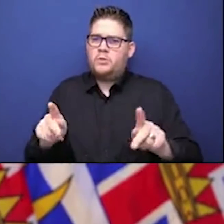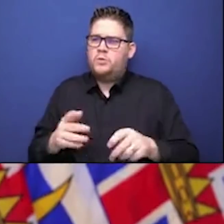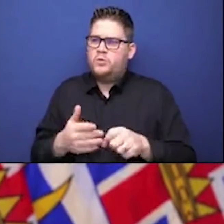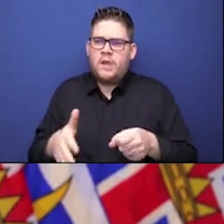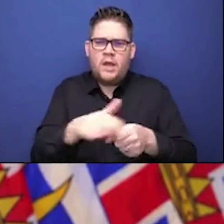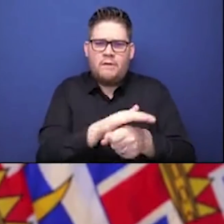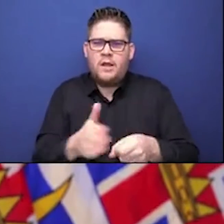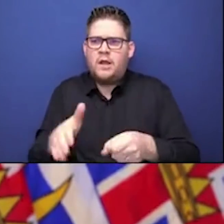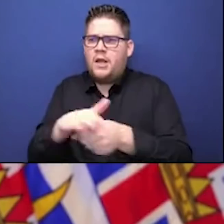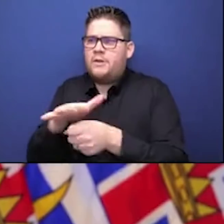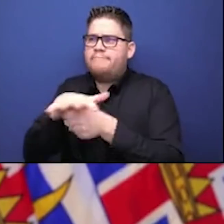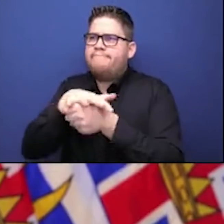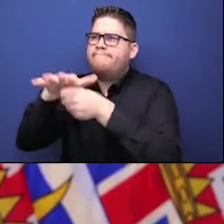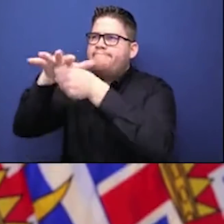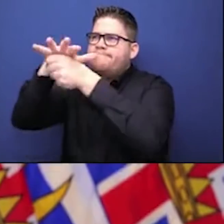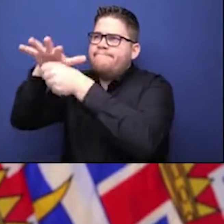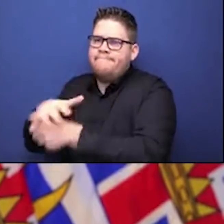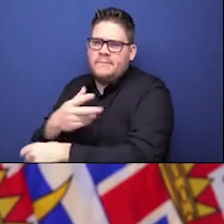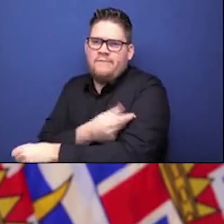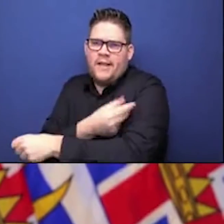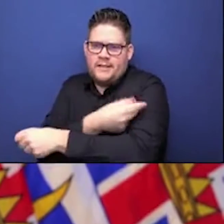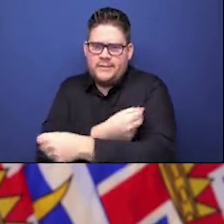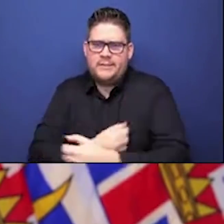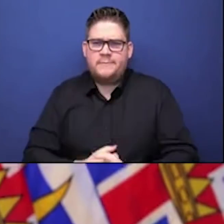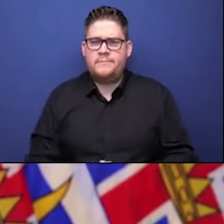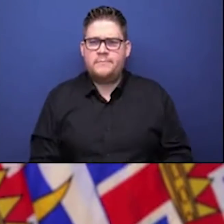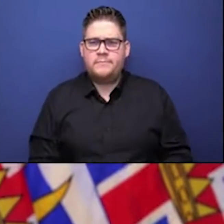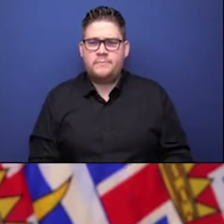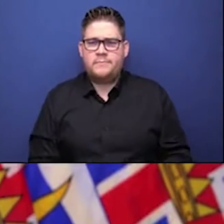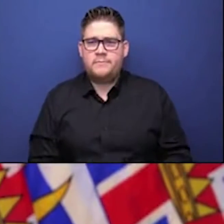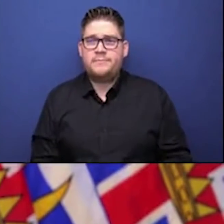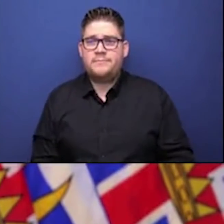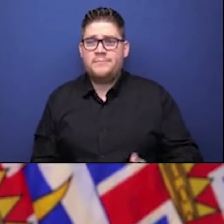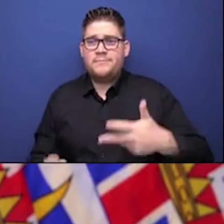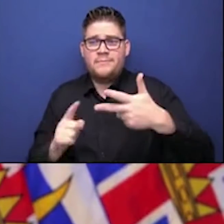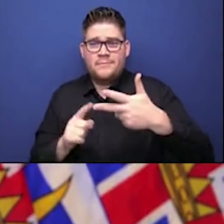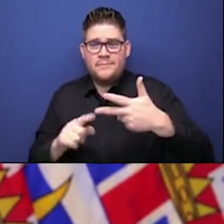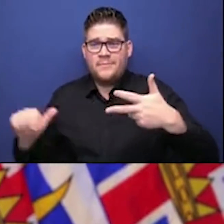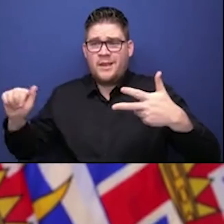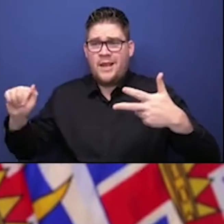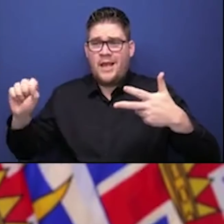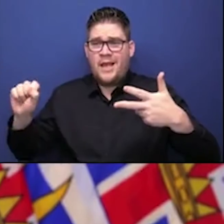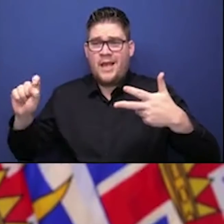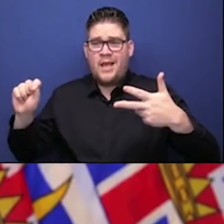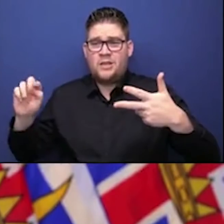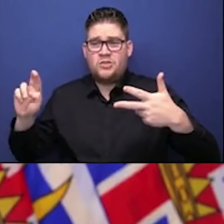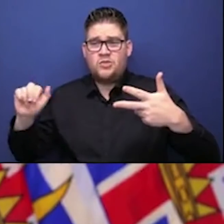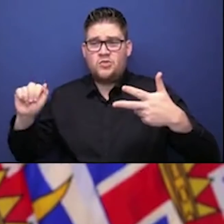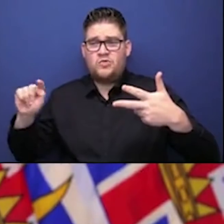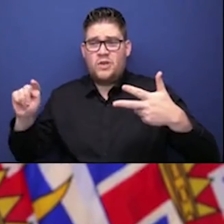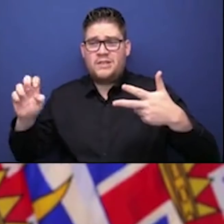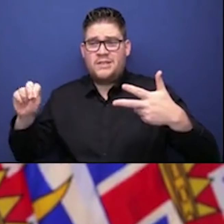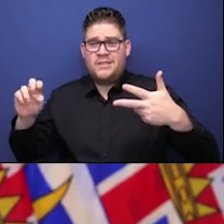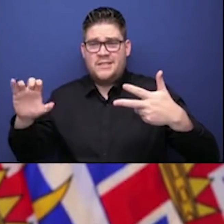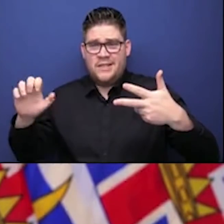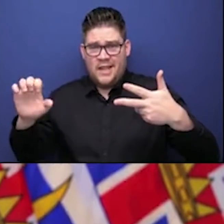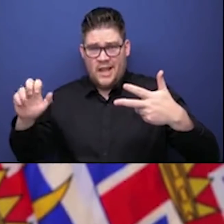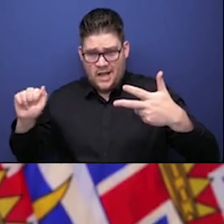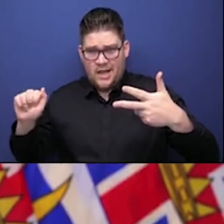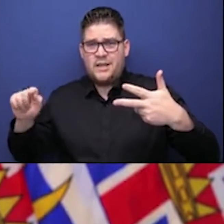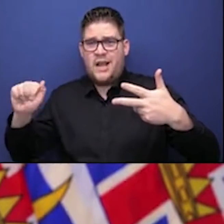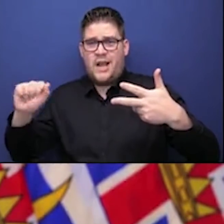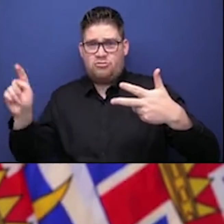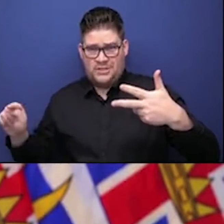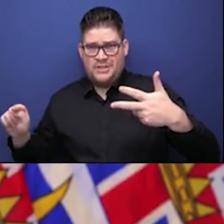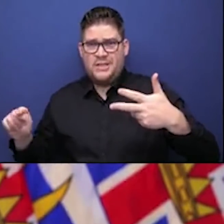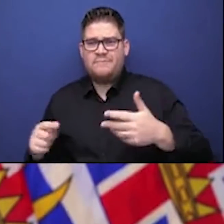Pfizer-BioNTech and from Moderna, this is a vaccine that is stable at fridge temperatures, so 2 to 8, as we call it in the immunization